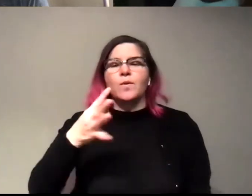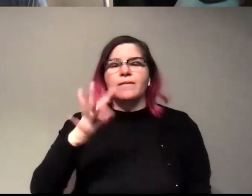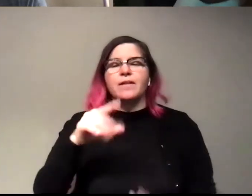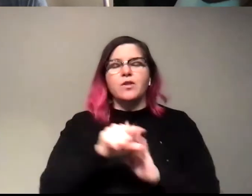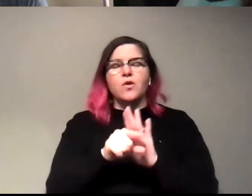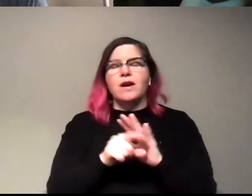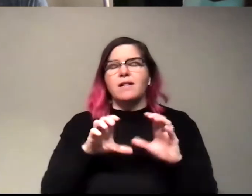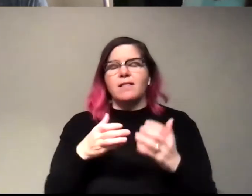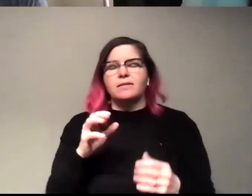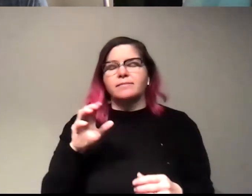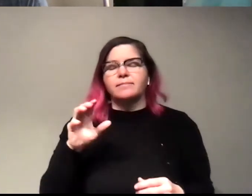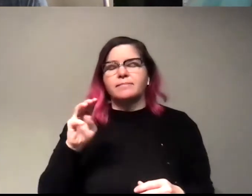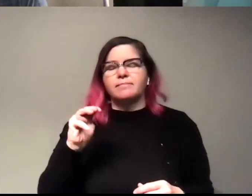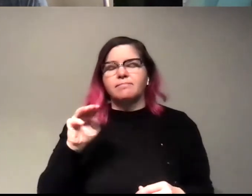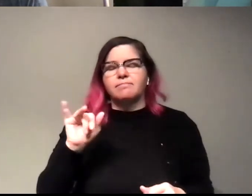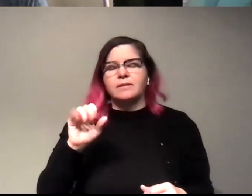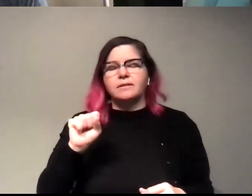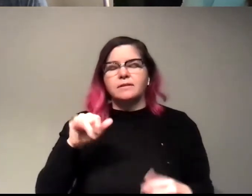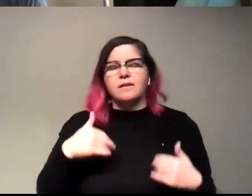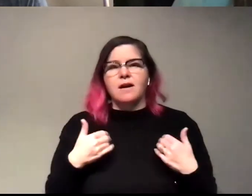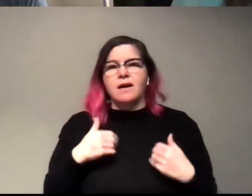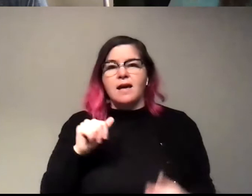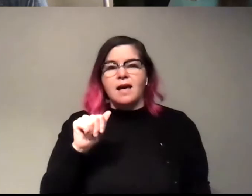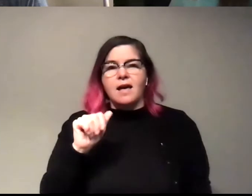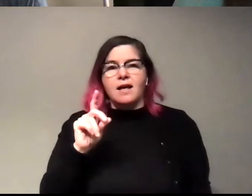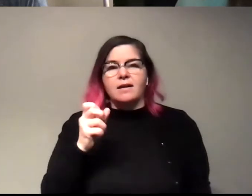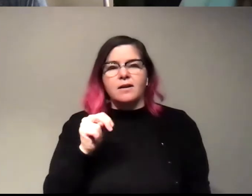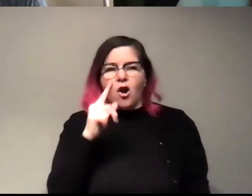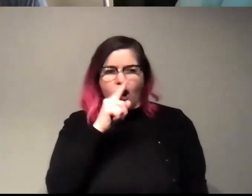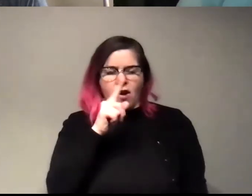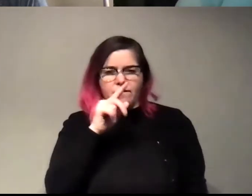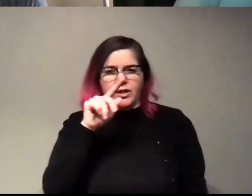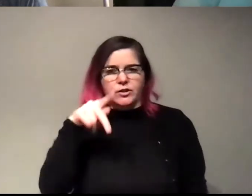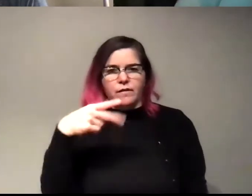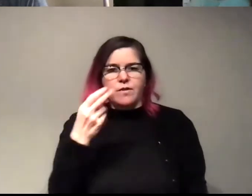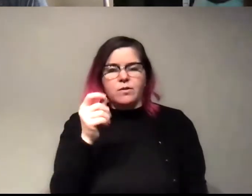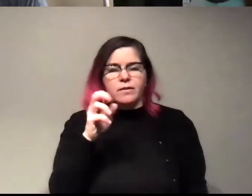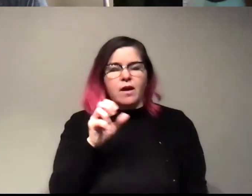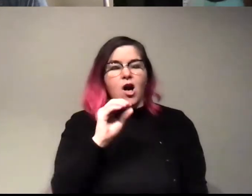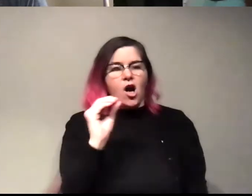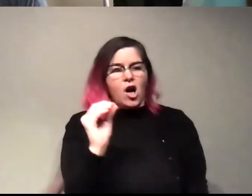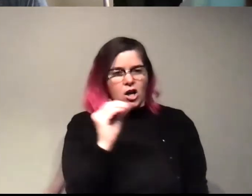here. Aiden would like to know, is the artificial photosynthesis an oxygenic or anoxygenic reaction?